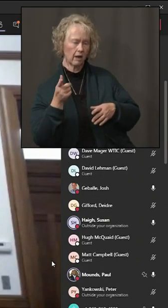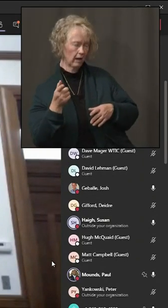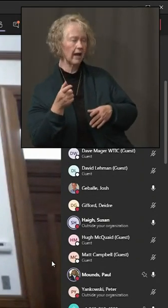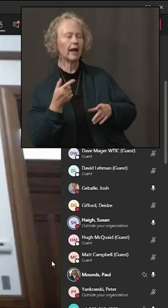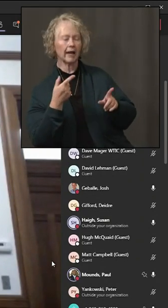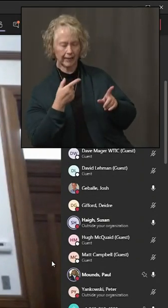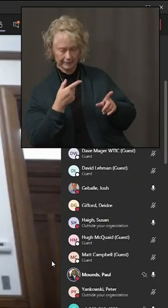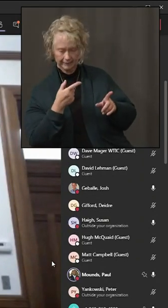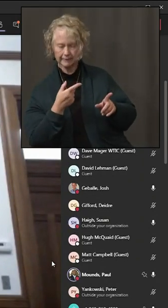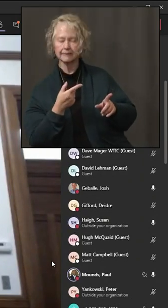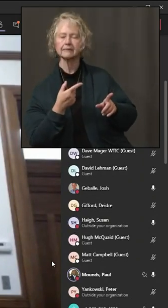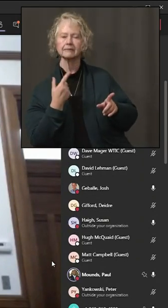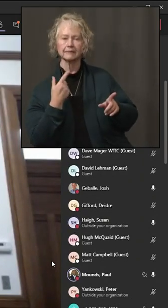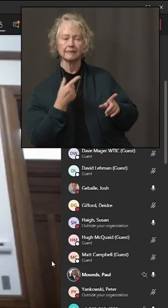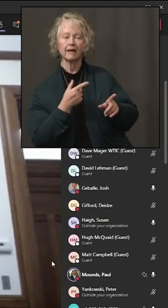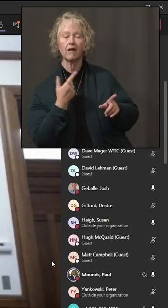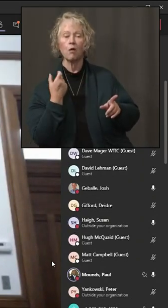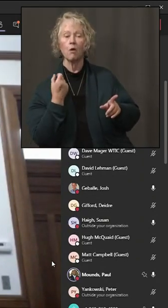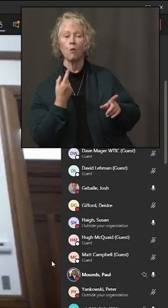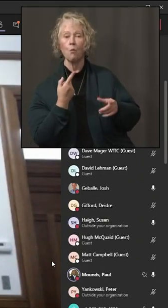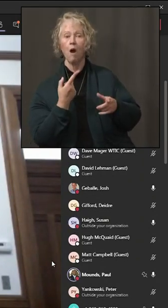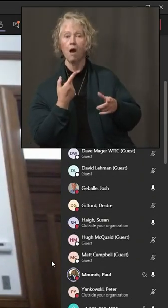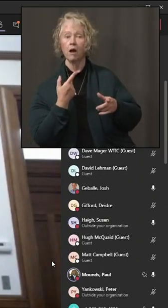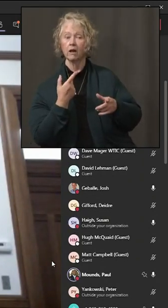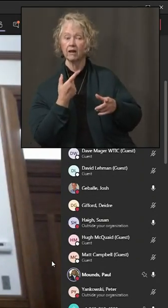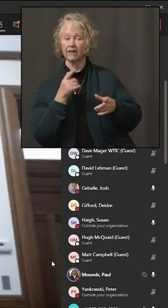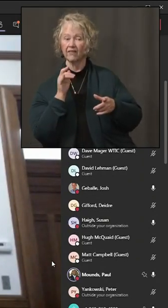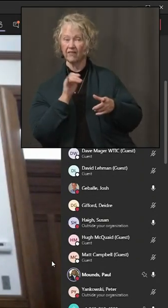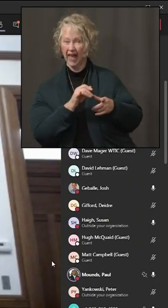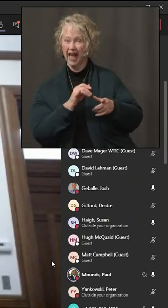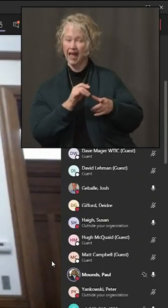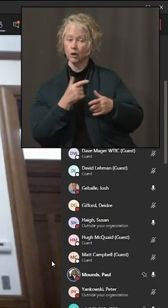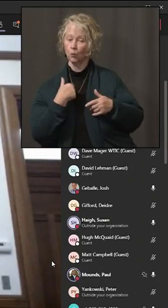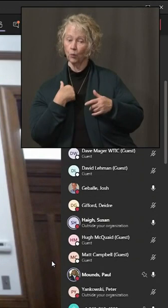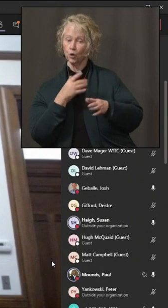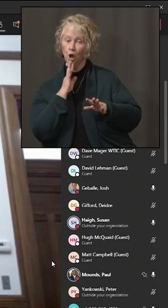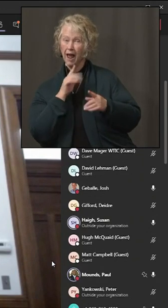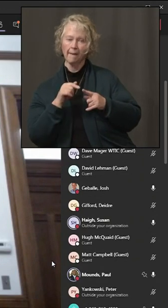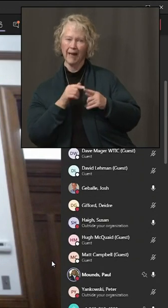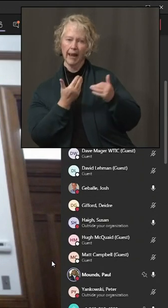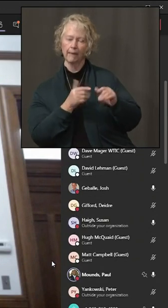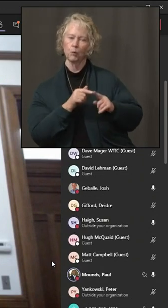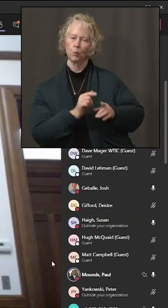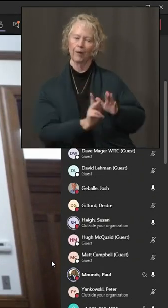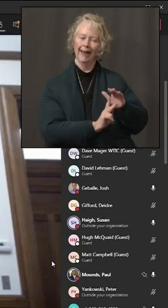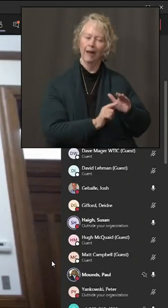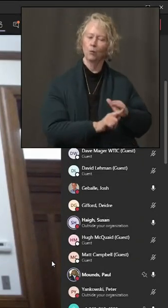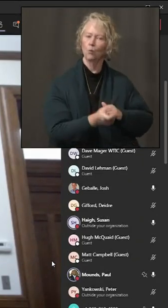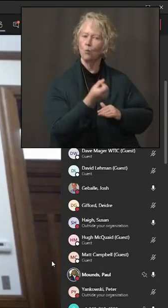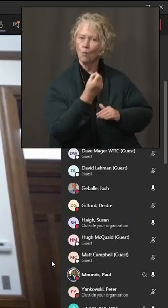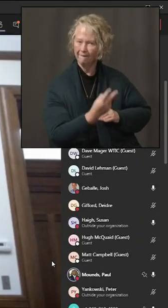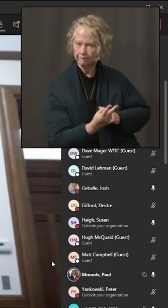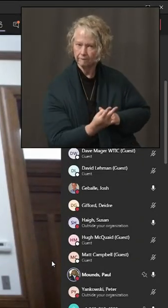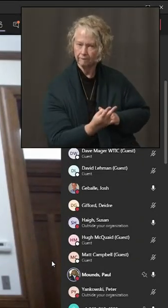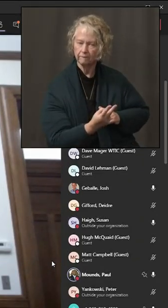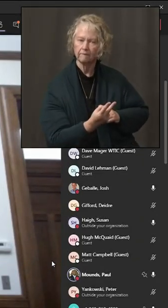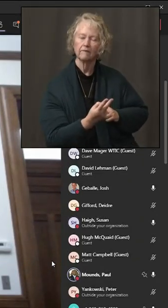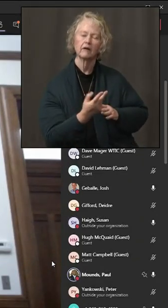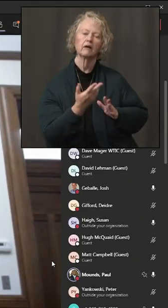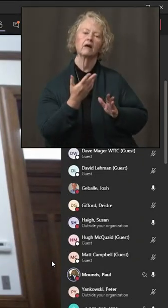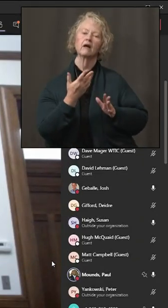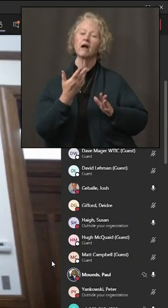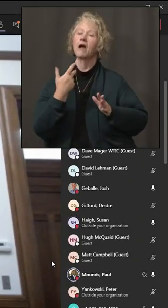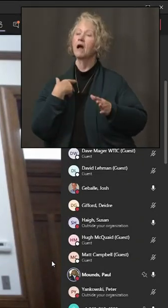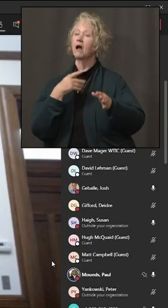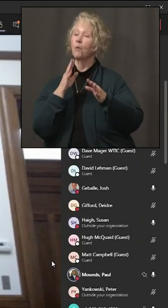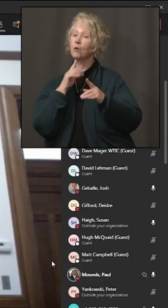governor stated earlier, the protocols that we put forth are for K through 12. And I know in our conversations